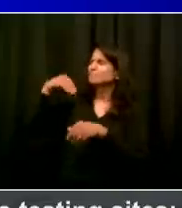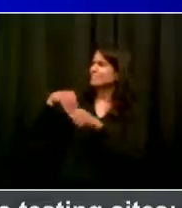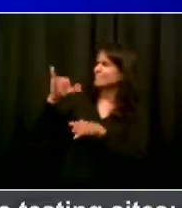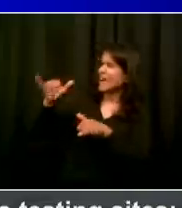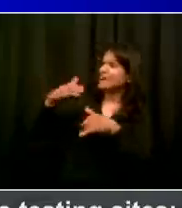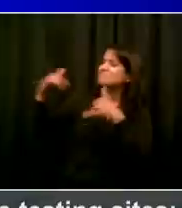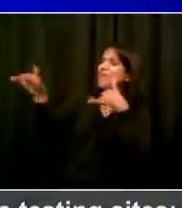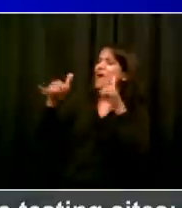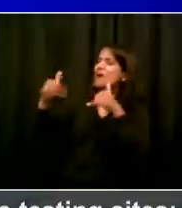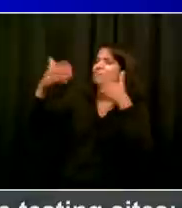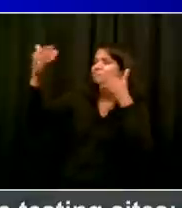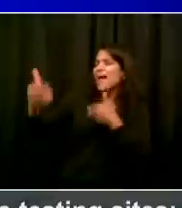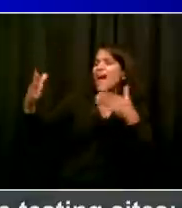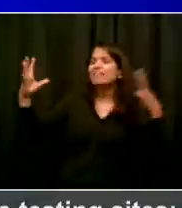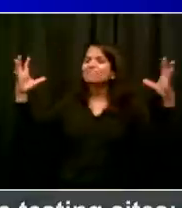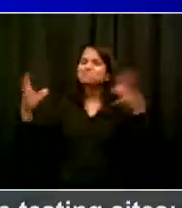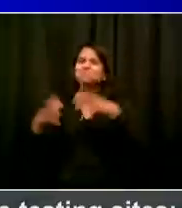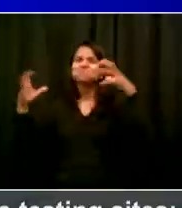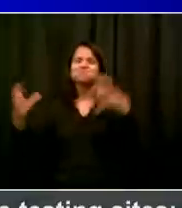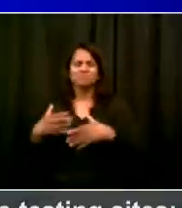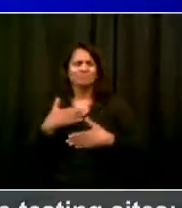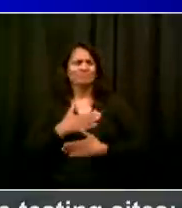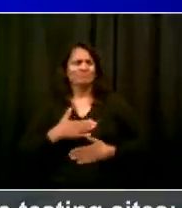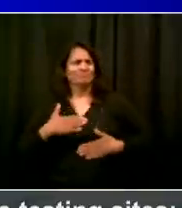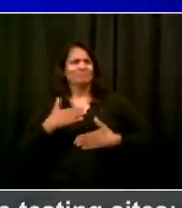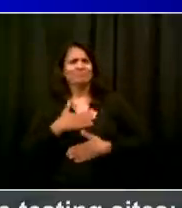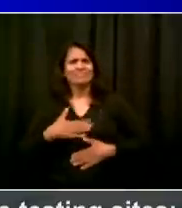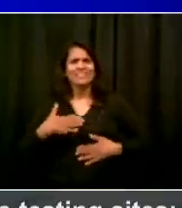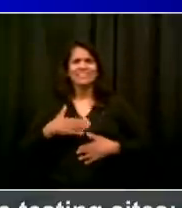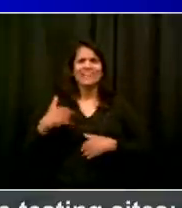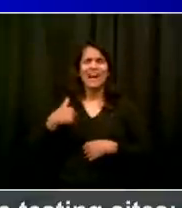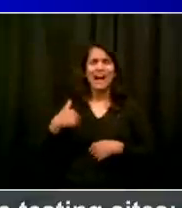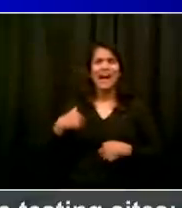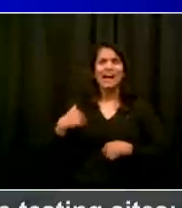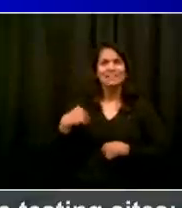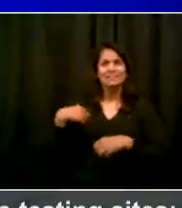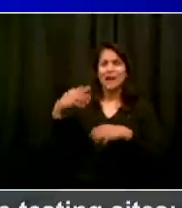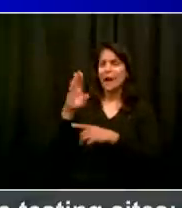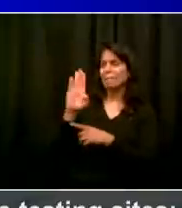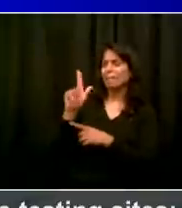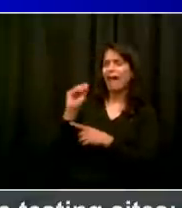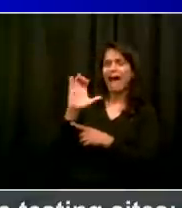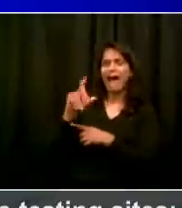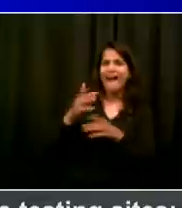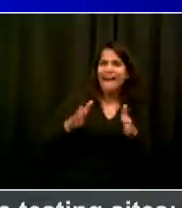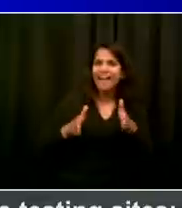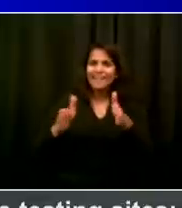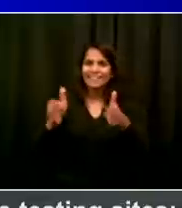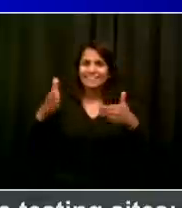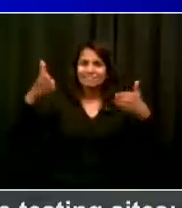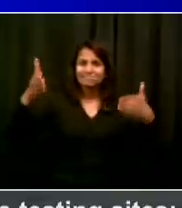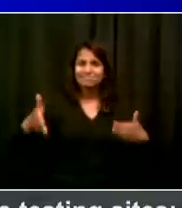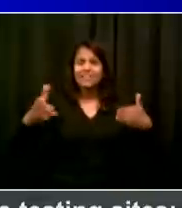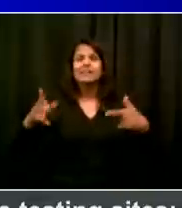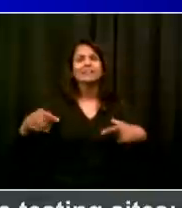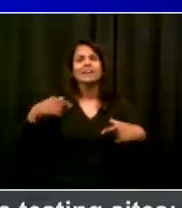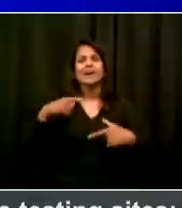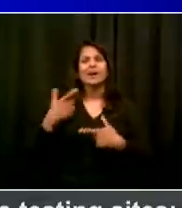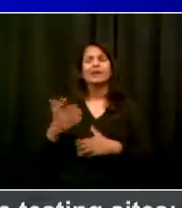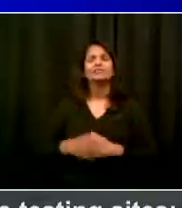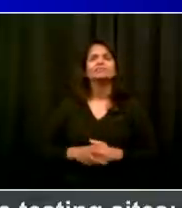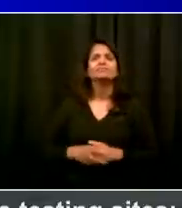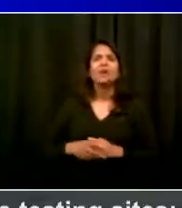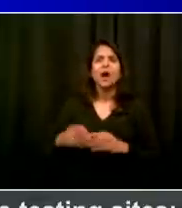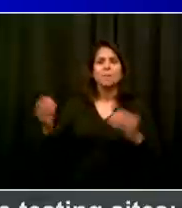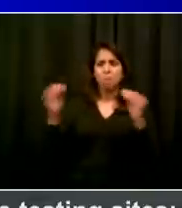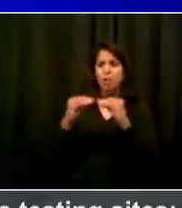going to do block parties where we're going to shut down portions of the street and sidewalks and set up large testing